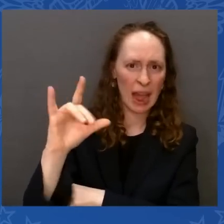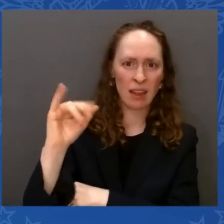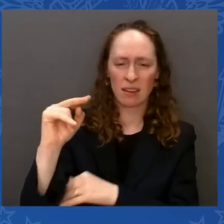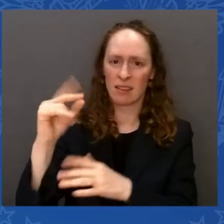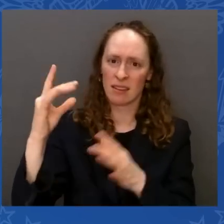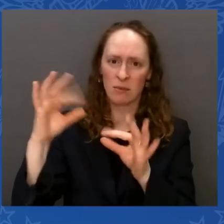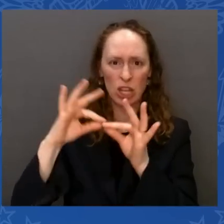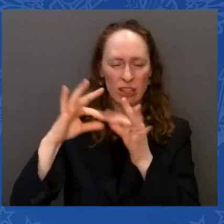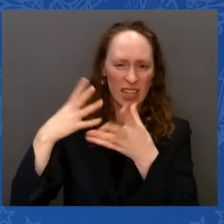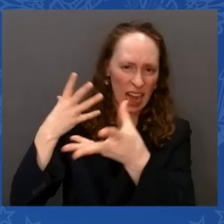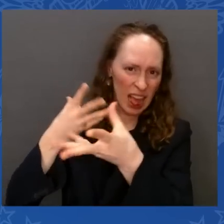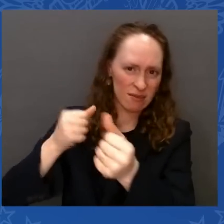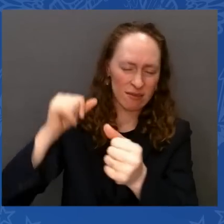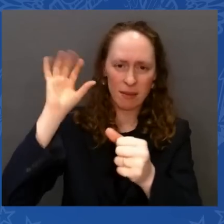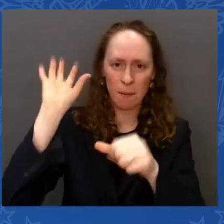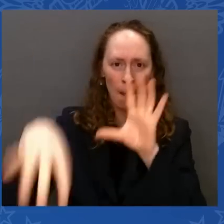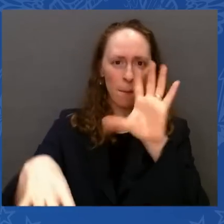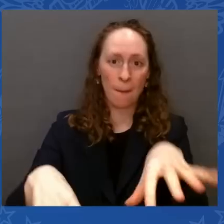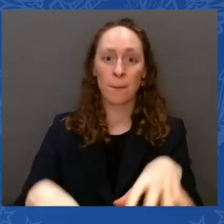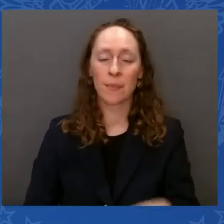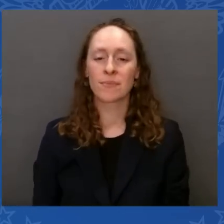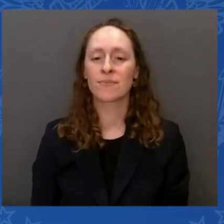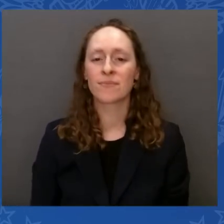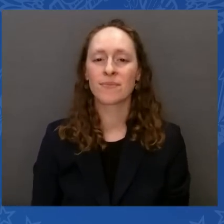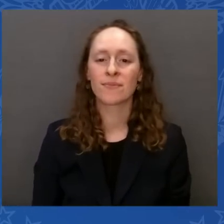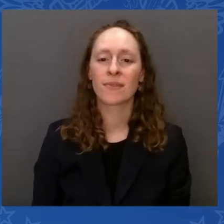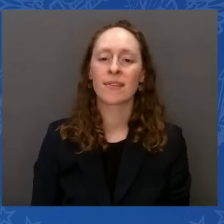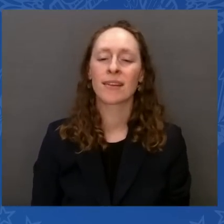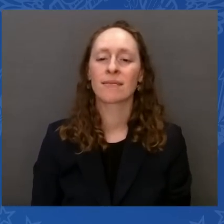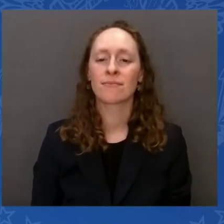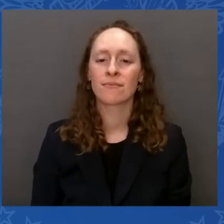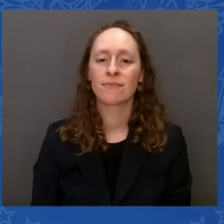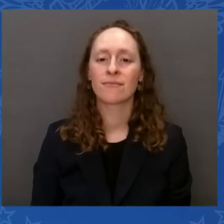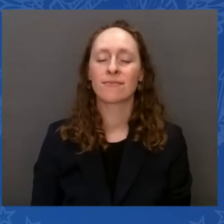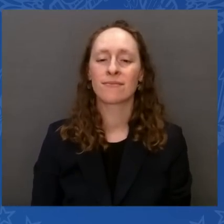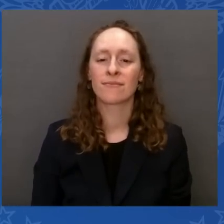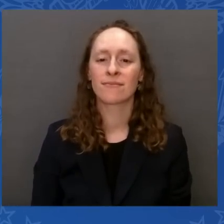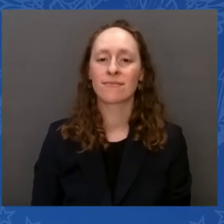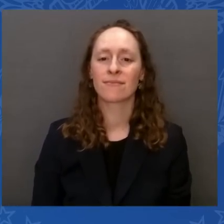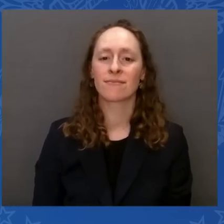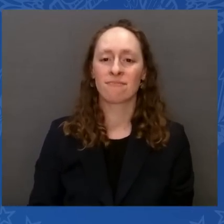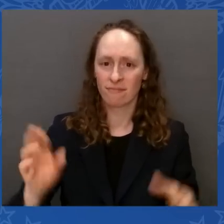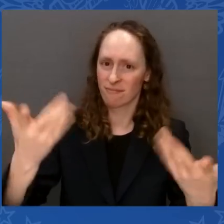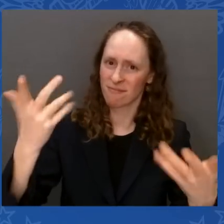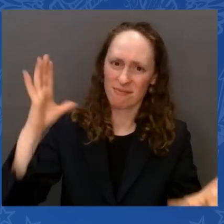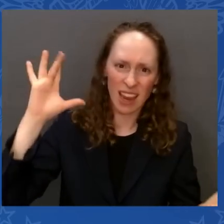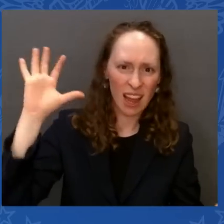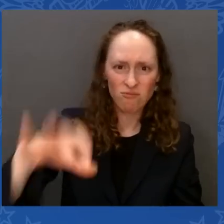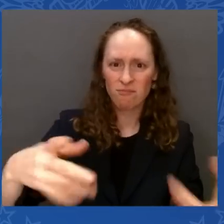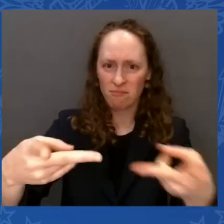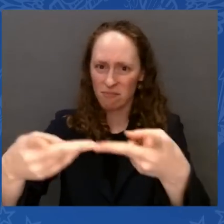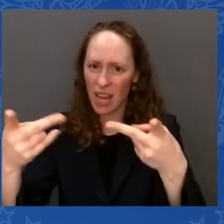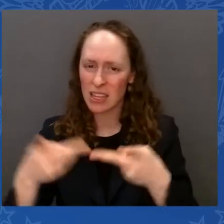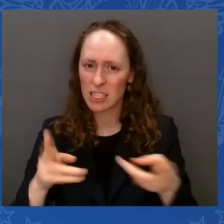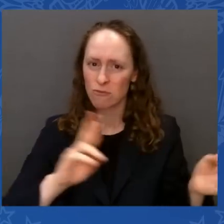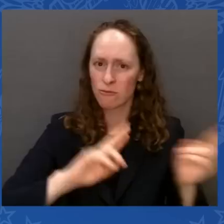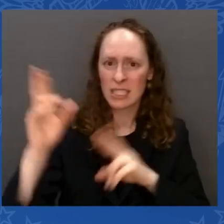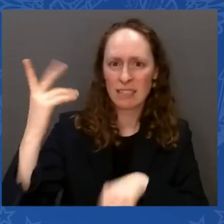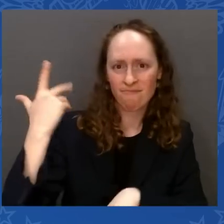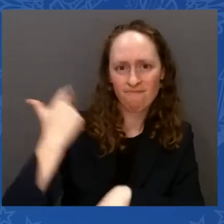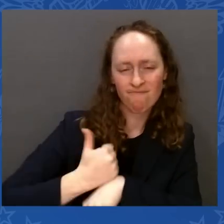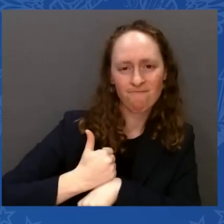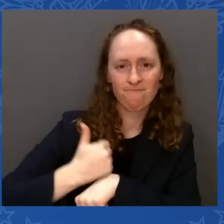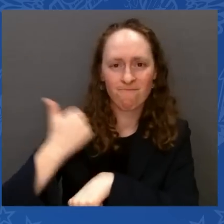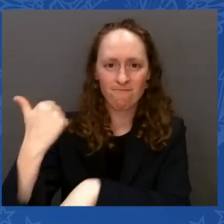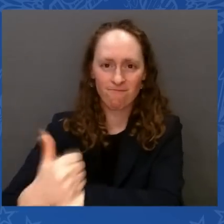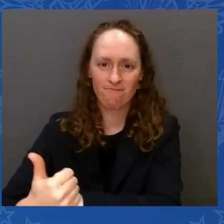them — factories. Well, guess what? The prevailing wage for the 7,000 construction workers is going